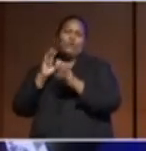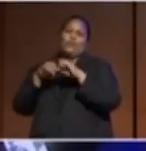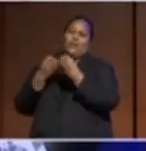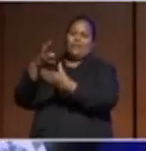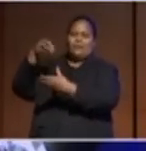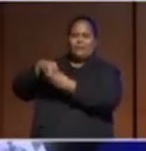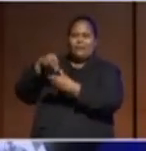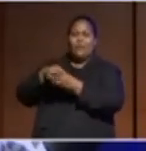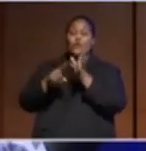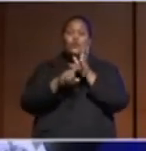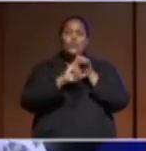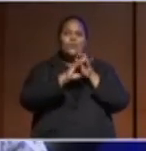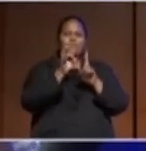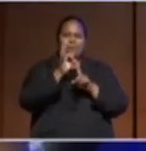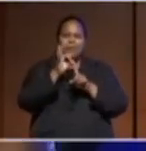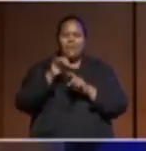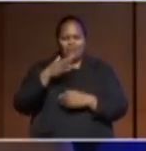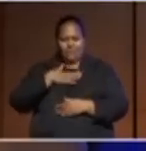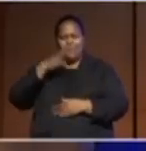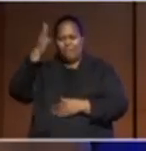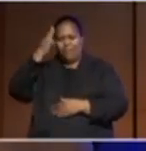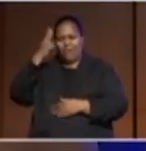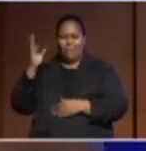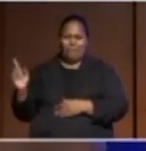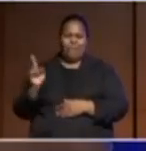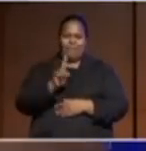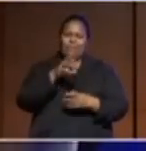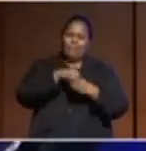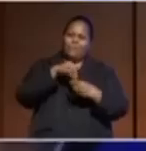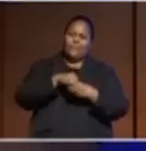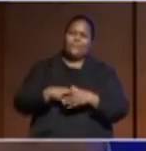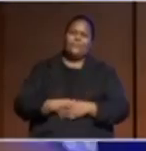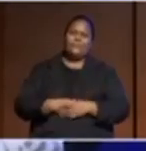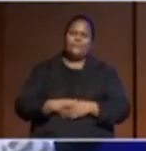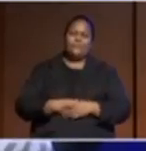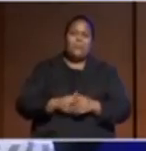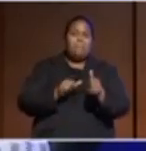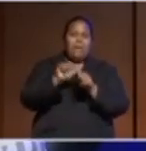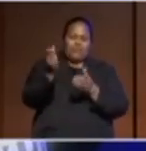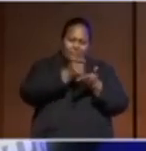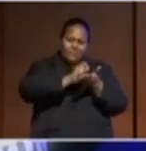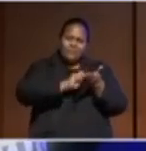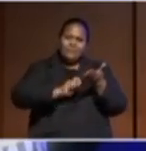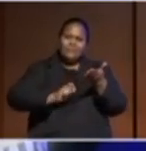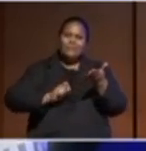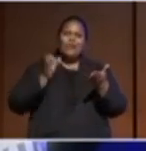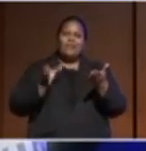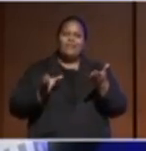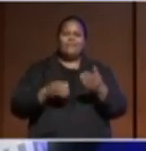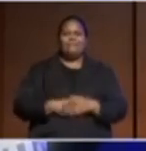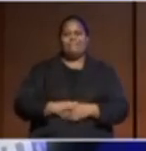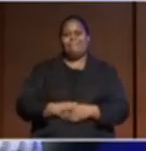with USP, you know, one of the best illustrations of regionalism.